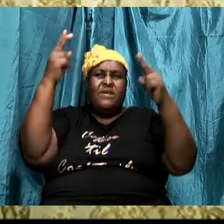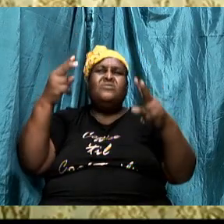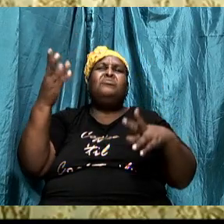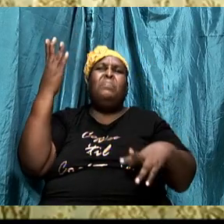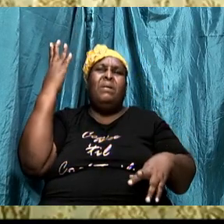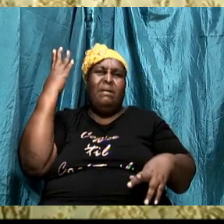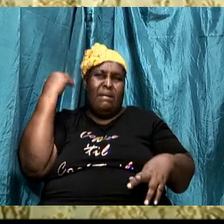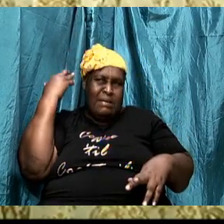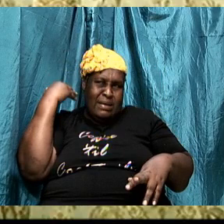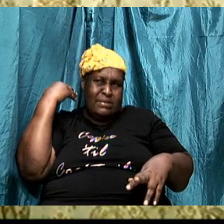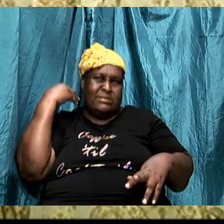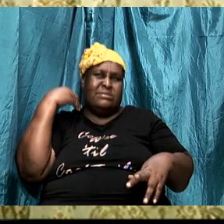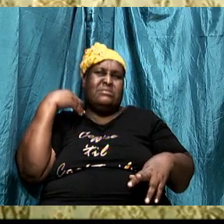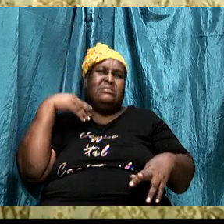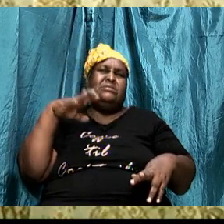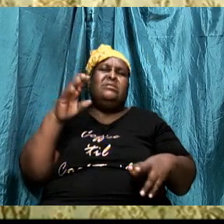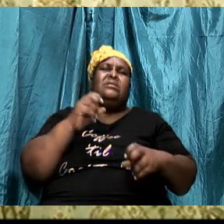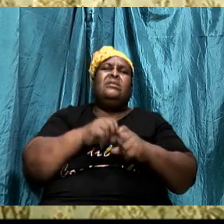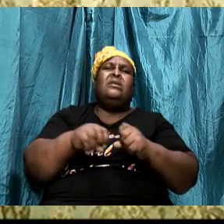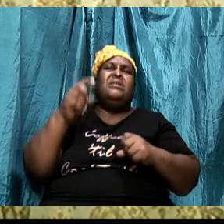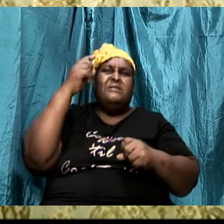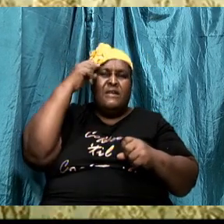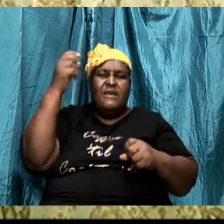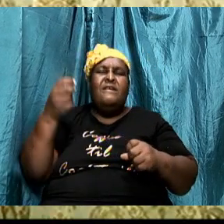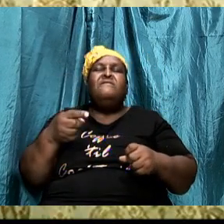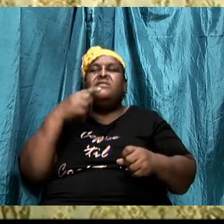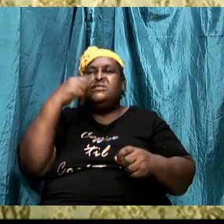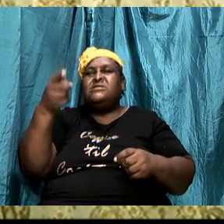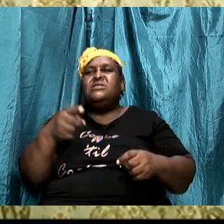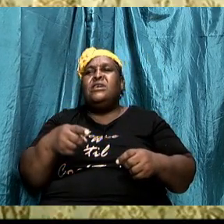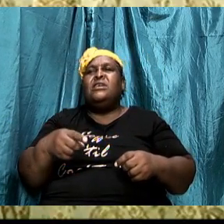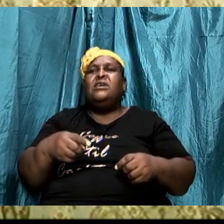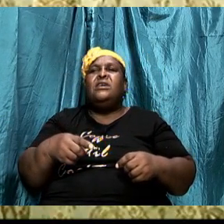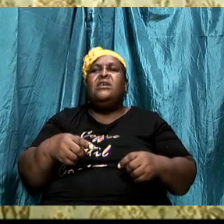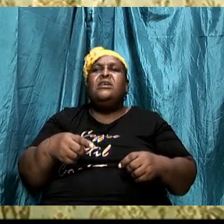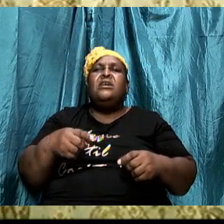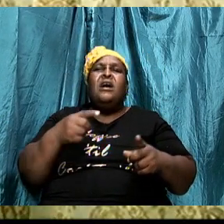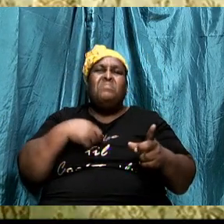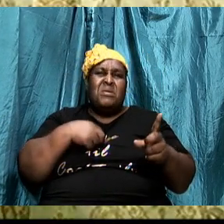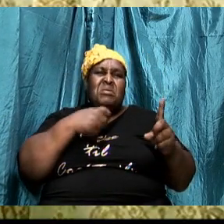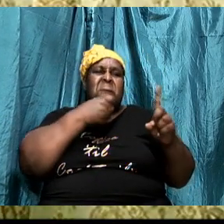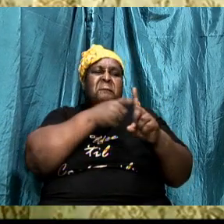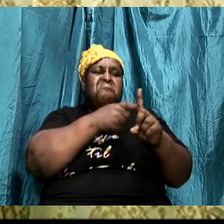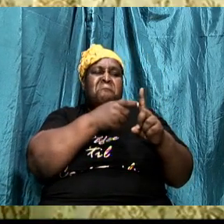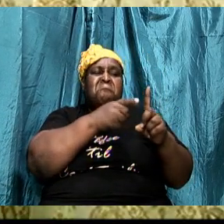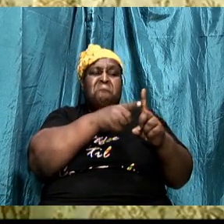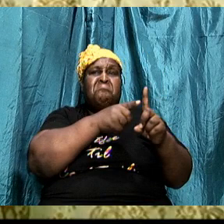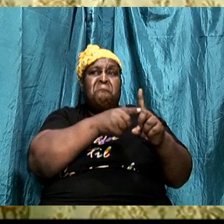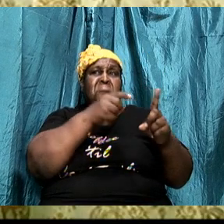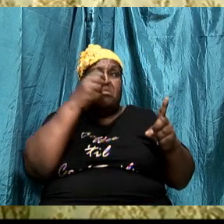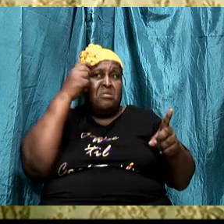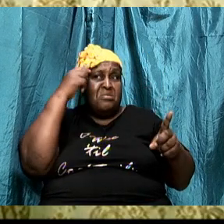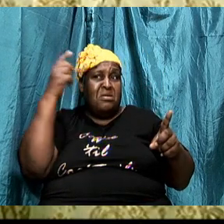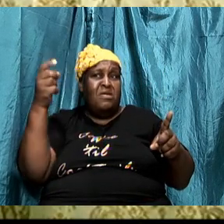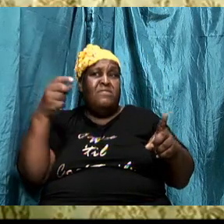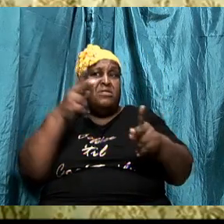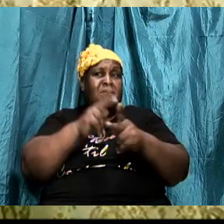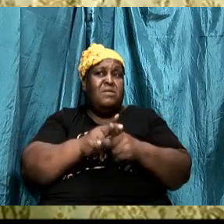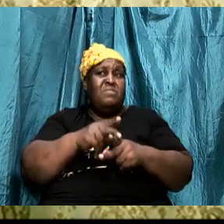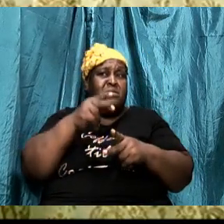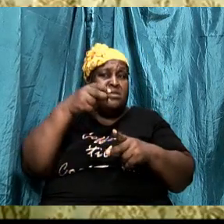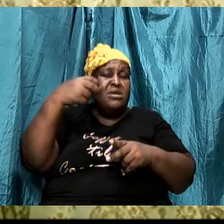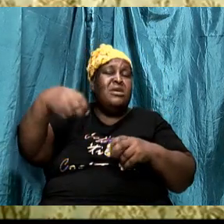keeping the sheep. A bear came, a lion came, and I was able to